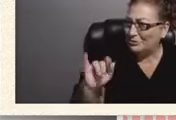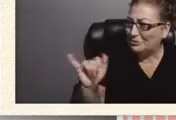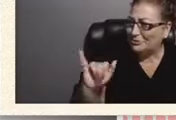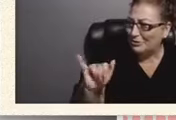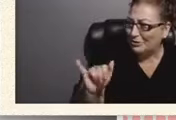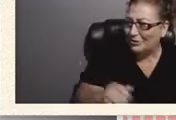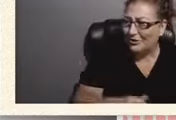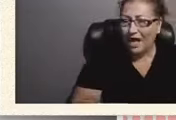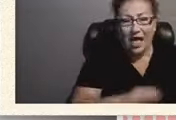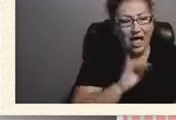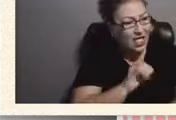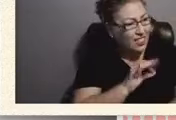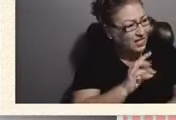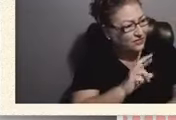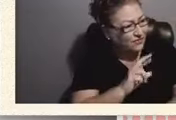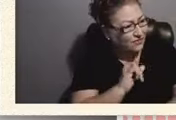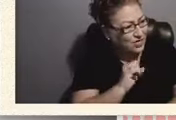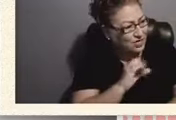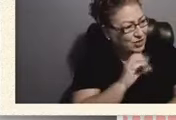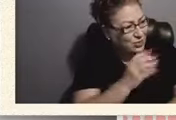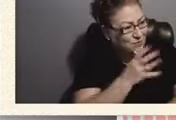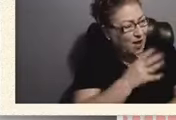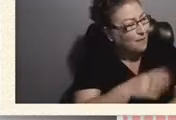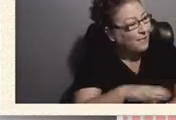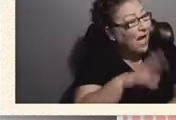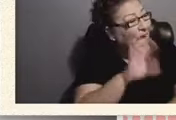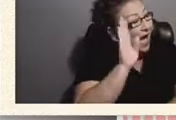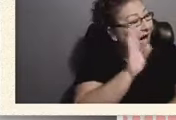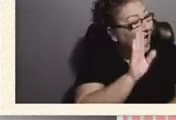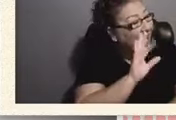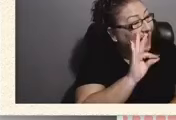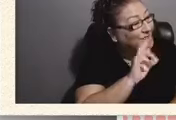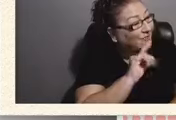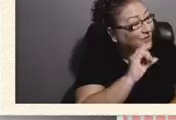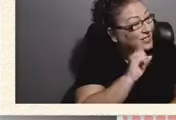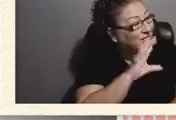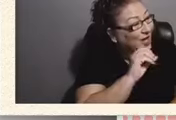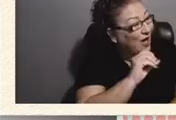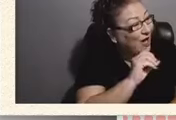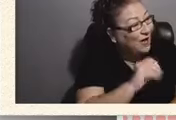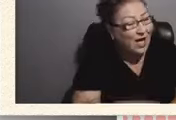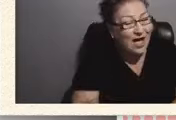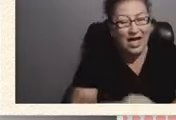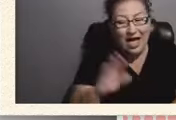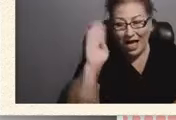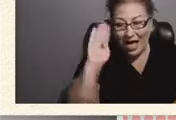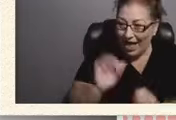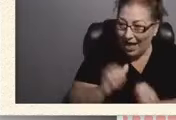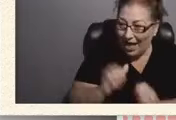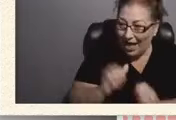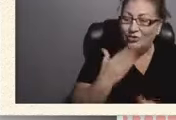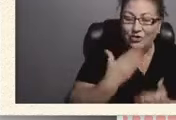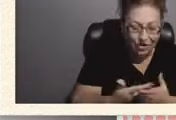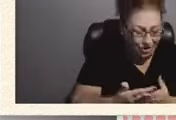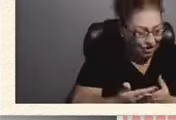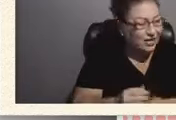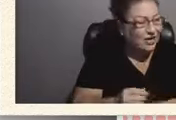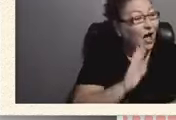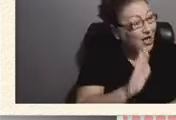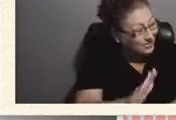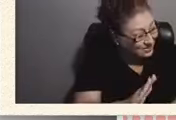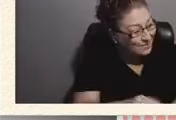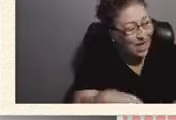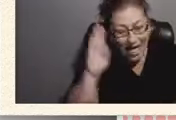mom. Hi Frisco. Frisco's mom. Hi. How are you? Good. Awesome. Hello.